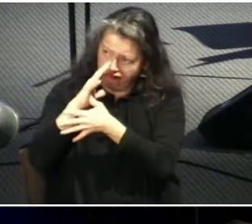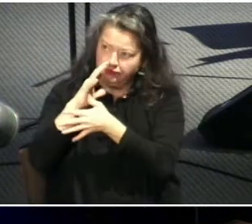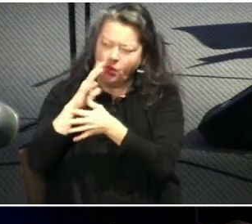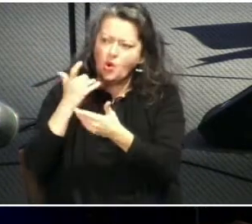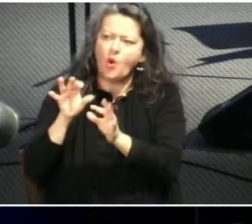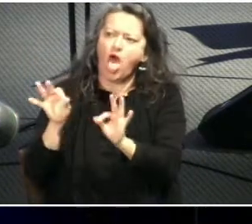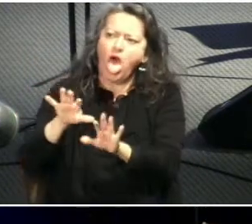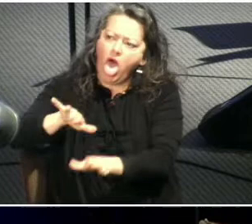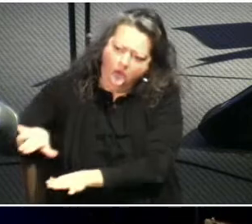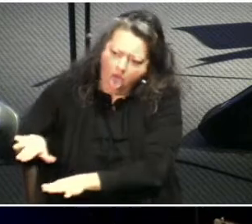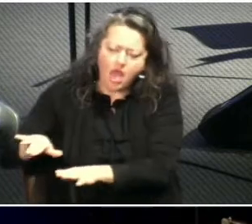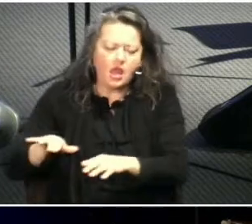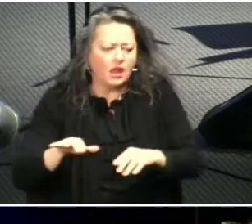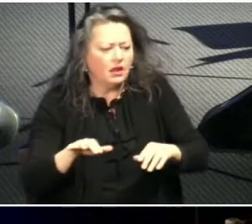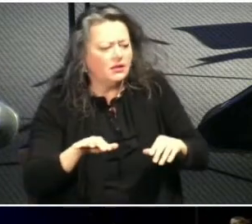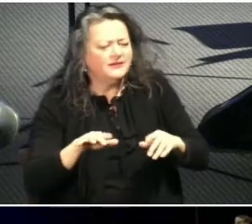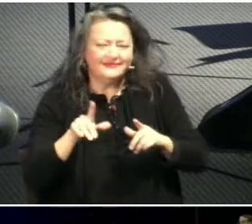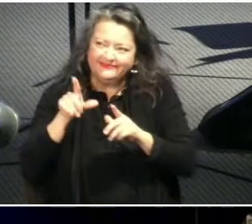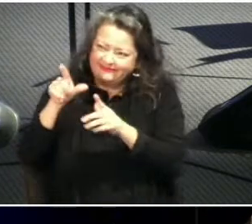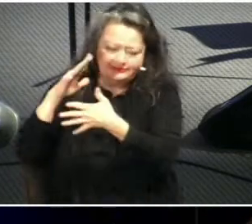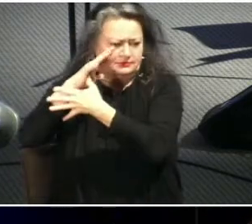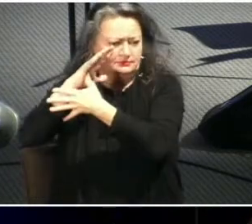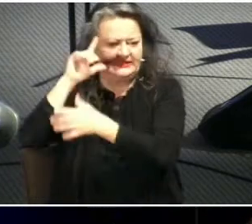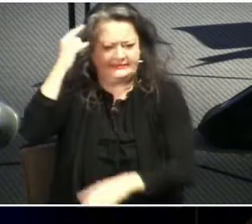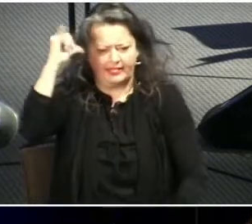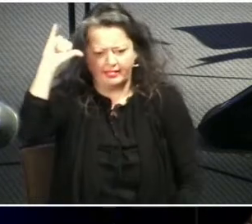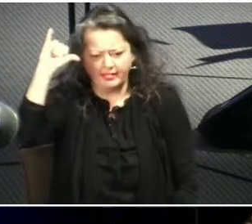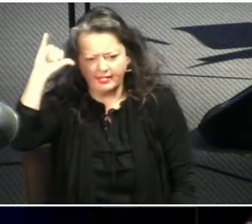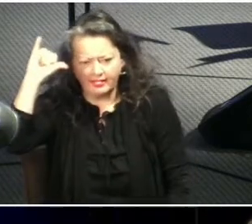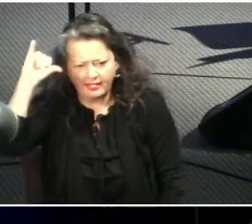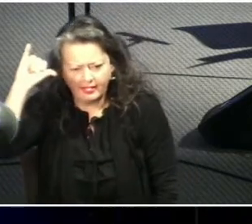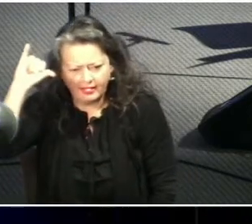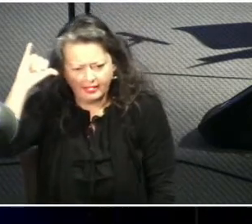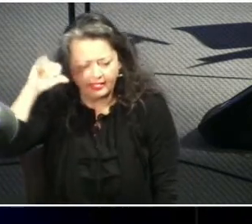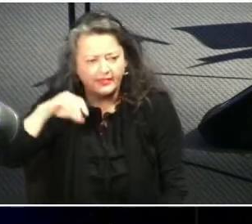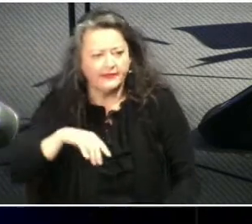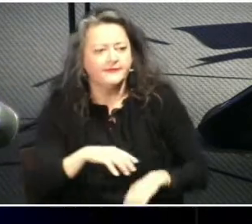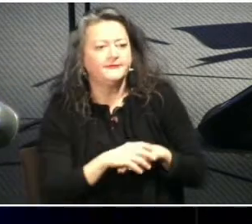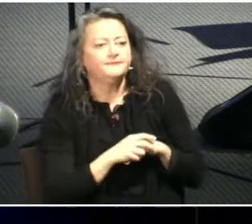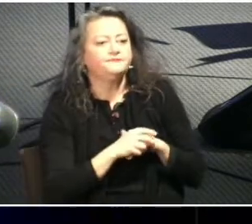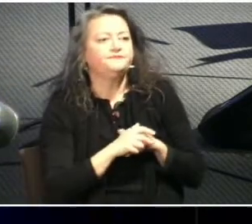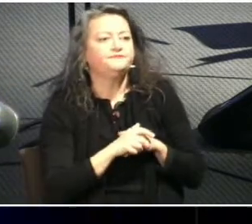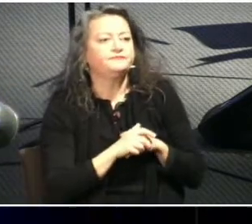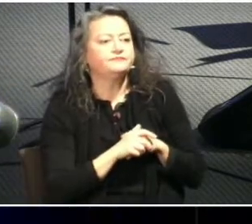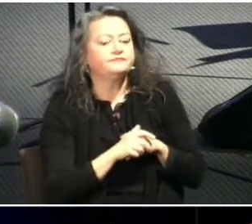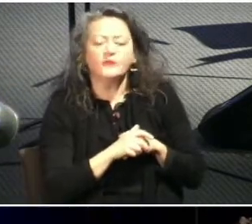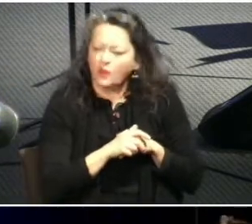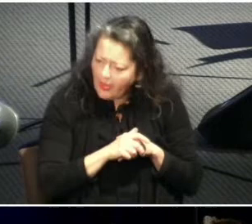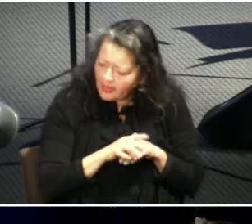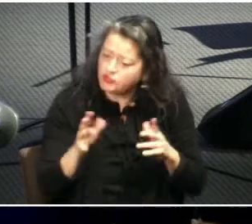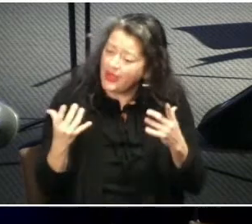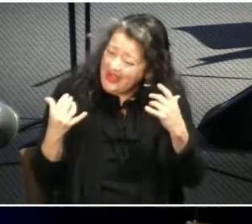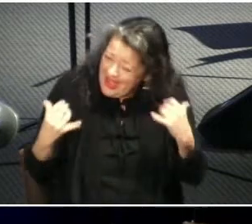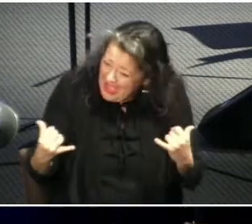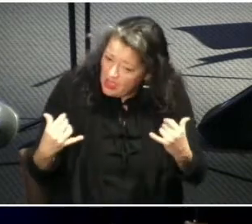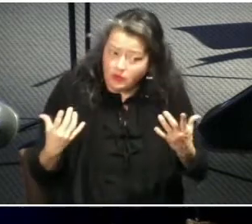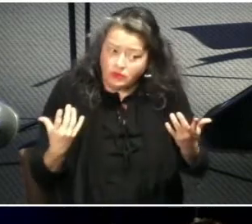well that's great the thoughts that you have had lastly um where are you at today with a verse like this